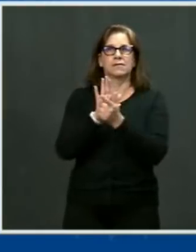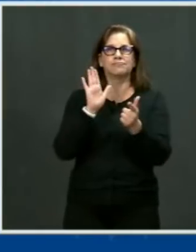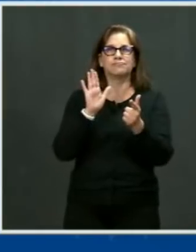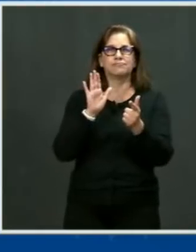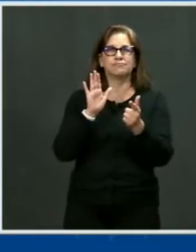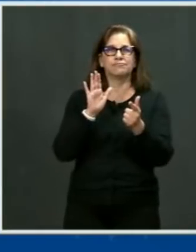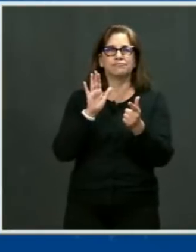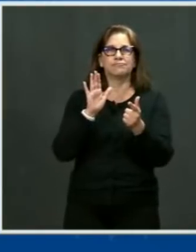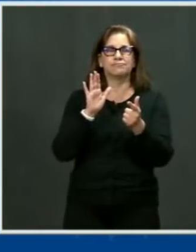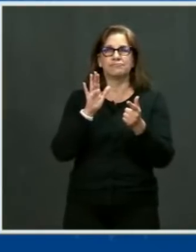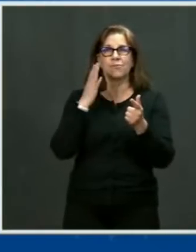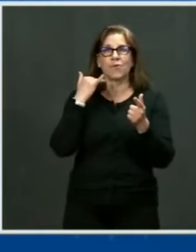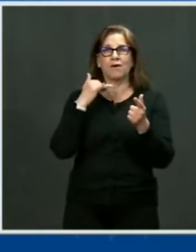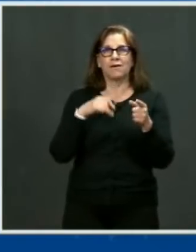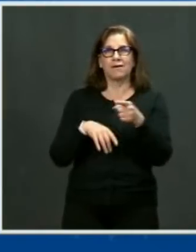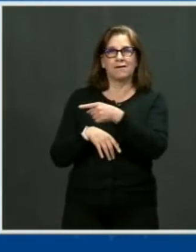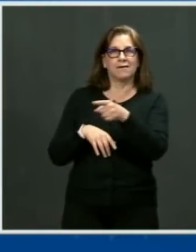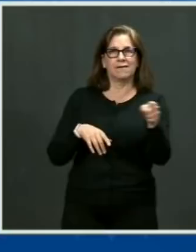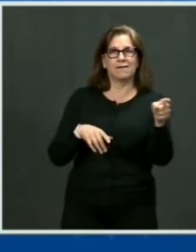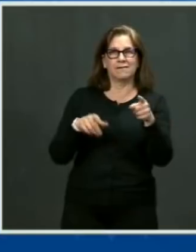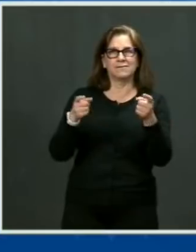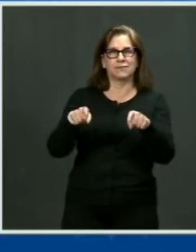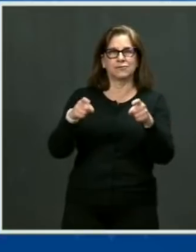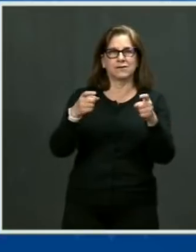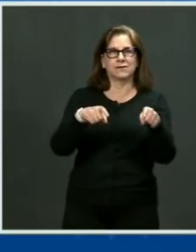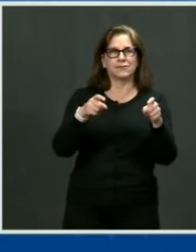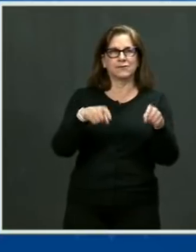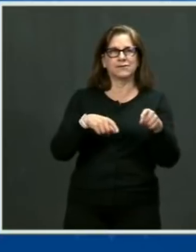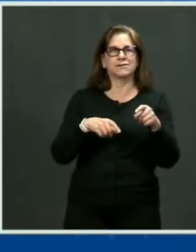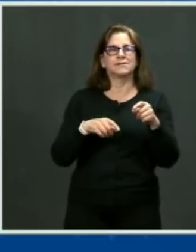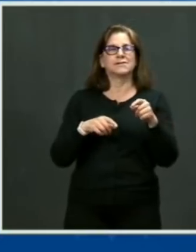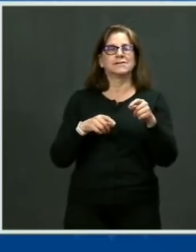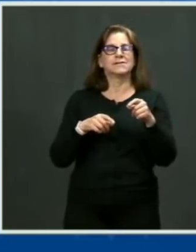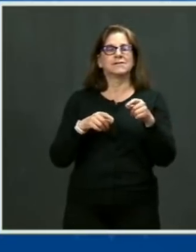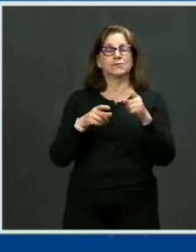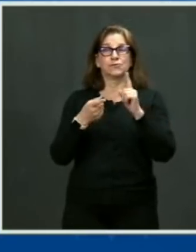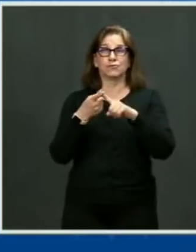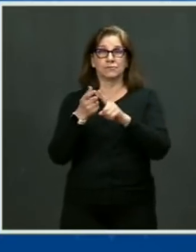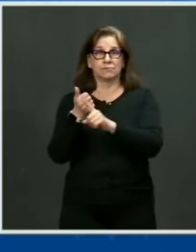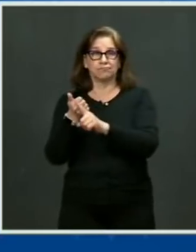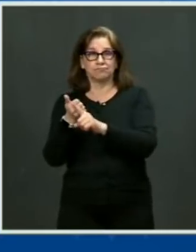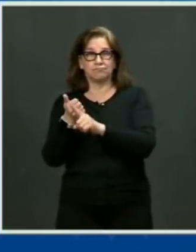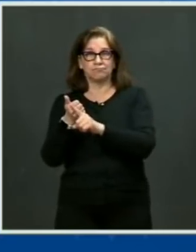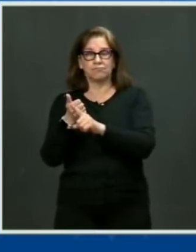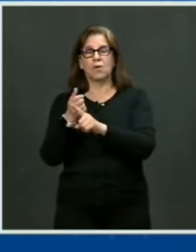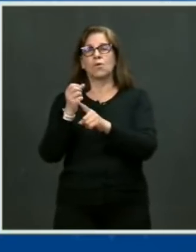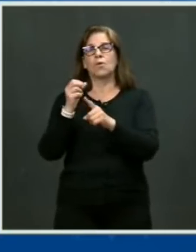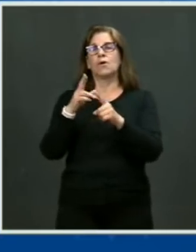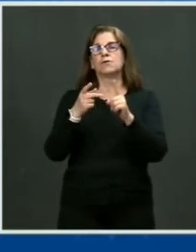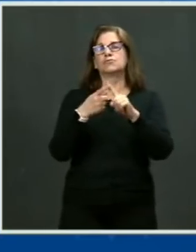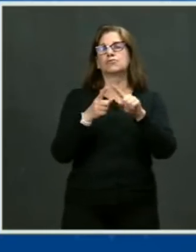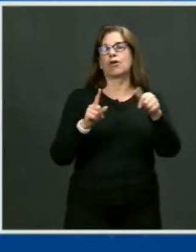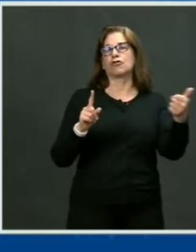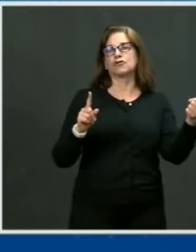danger and a crisis. They're presenting a danger to themselves and to others. And the court makes a ruling. To put this in